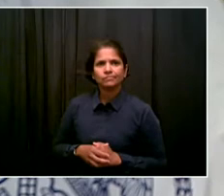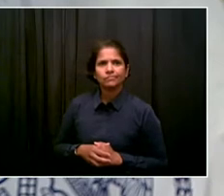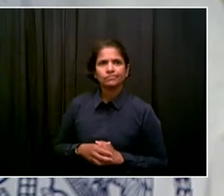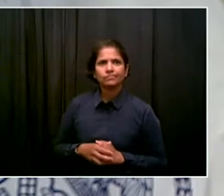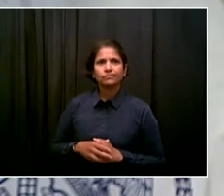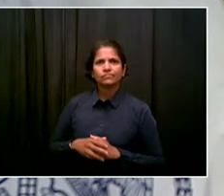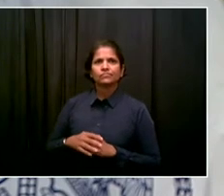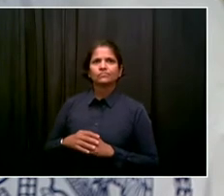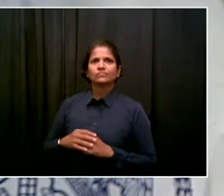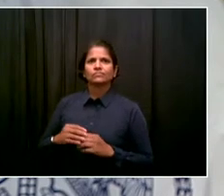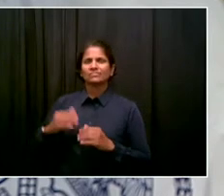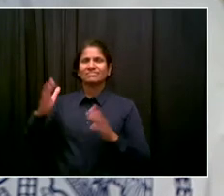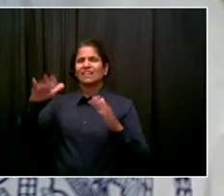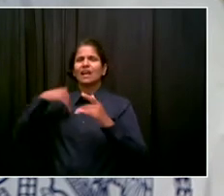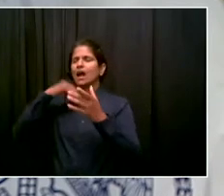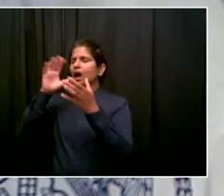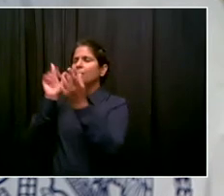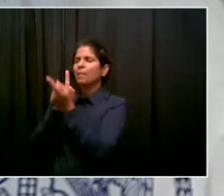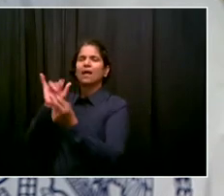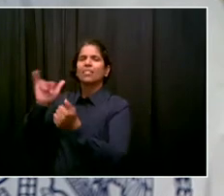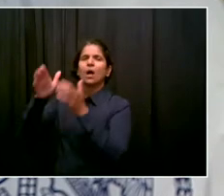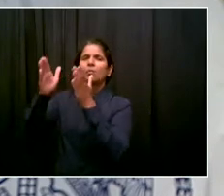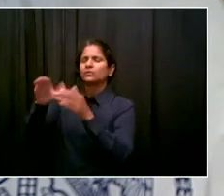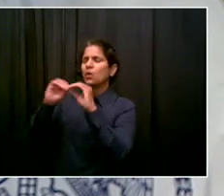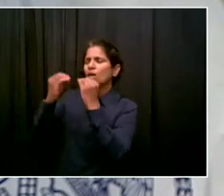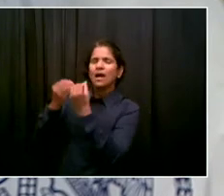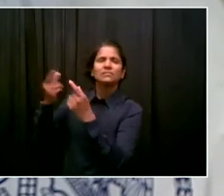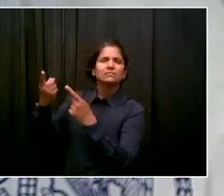I just wanted to go back to the